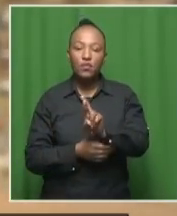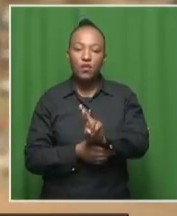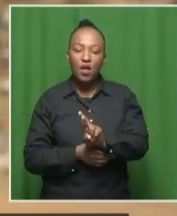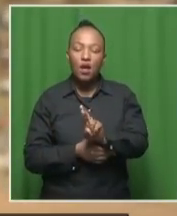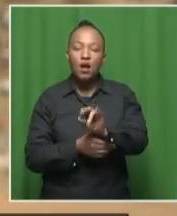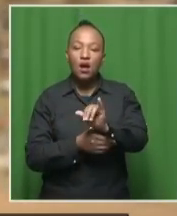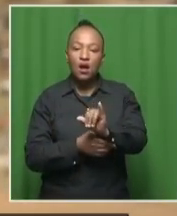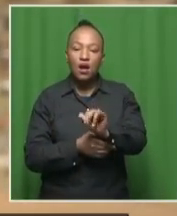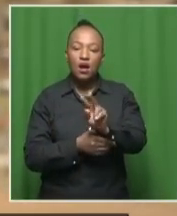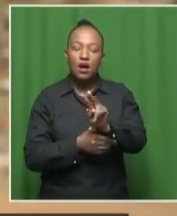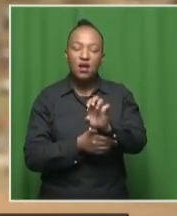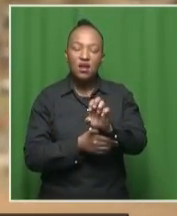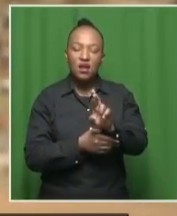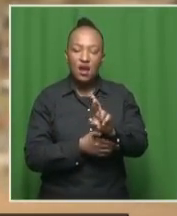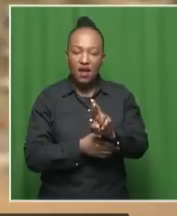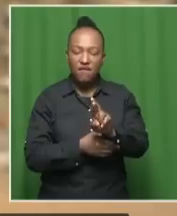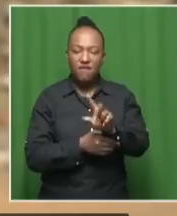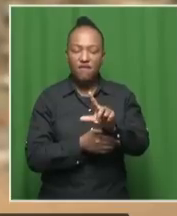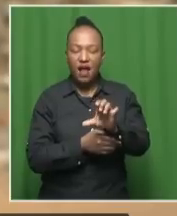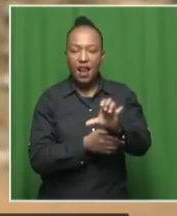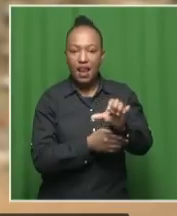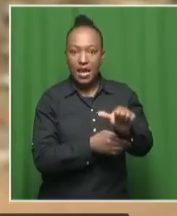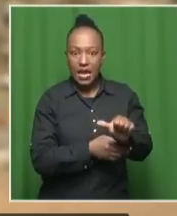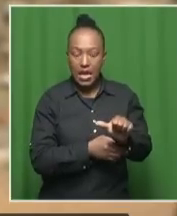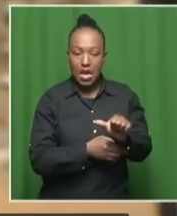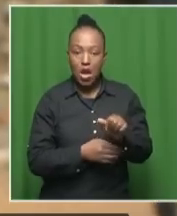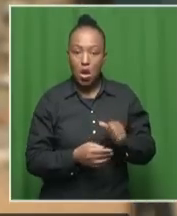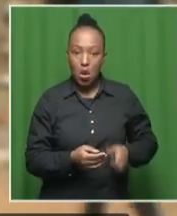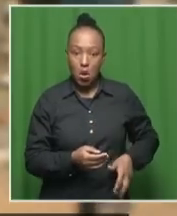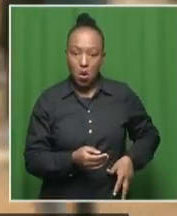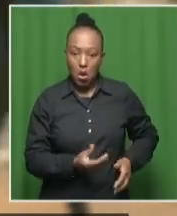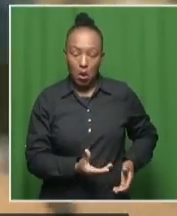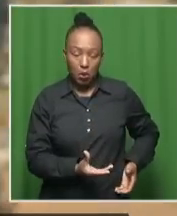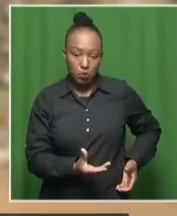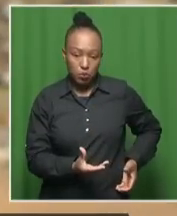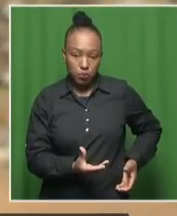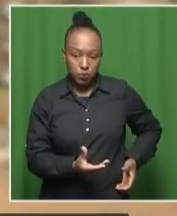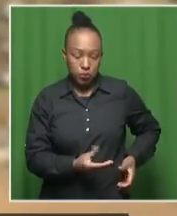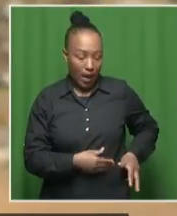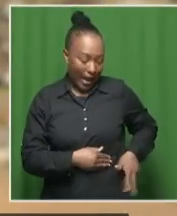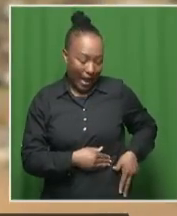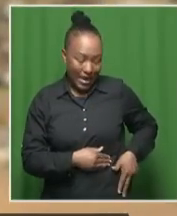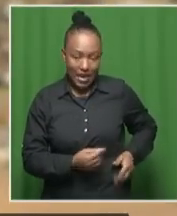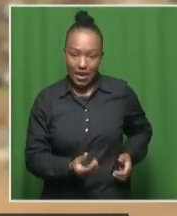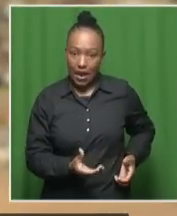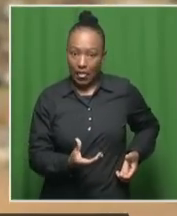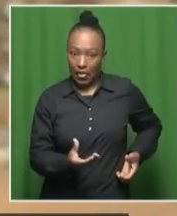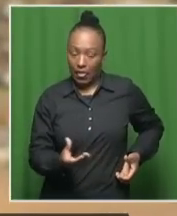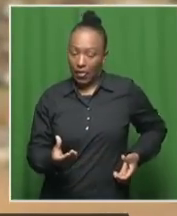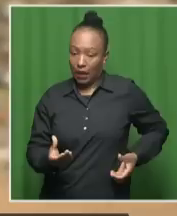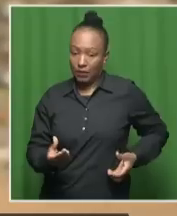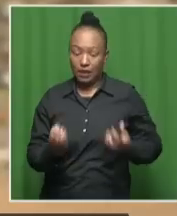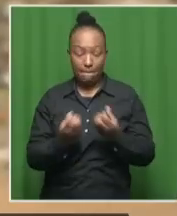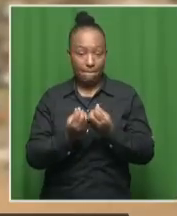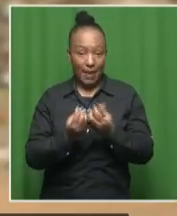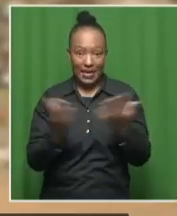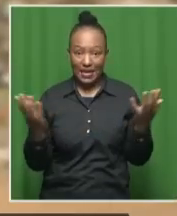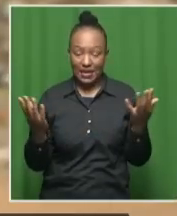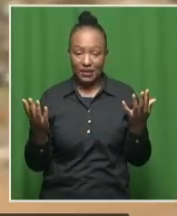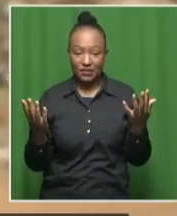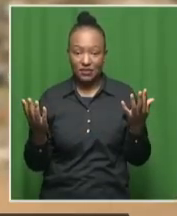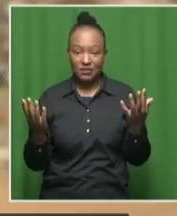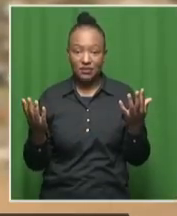there are so many guns around us, quite apart from the guns that have been waiting the turf war. And